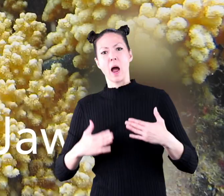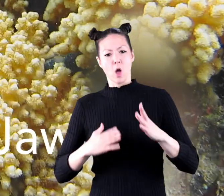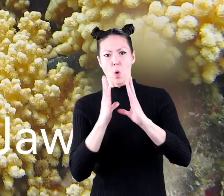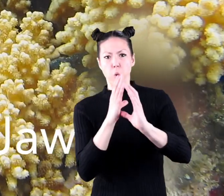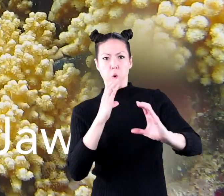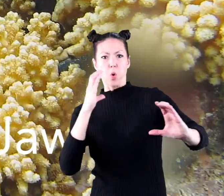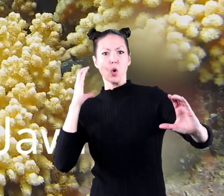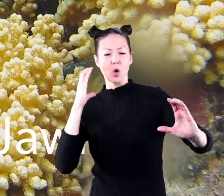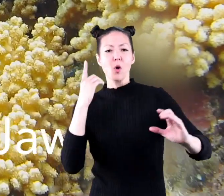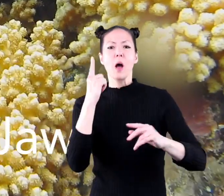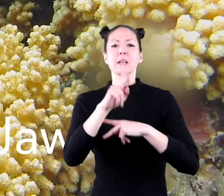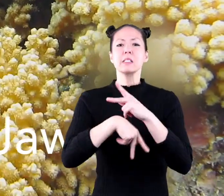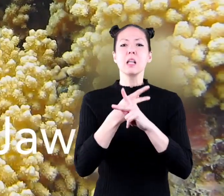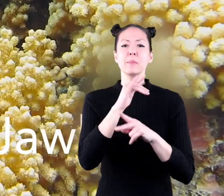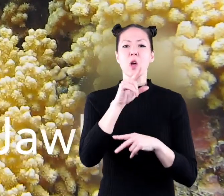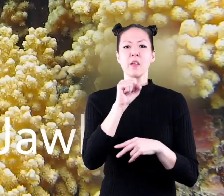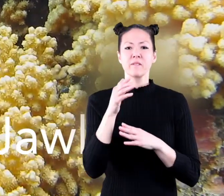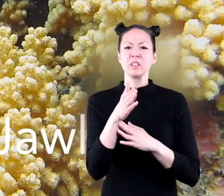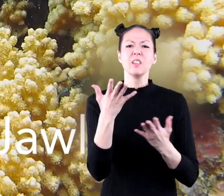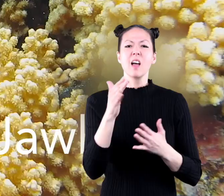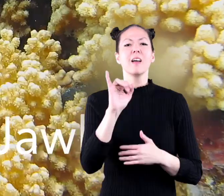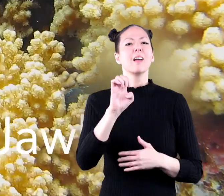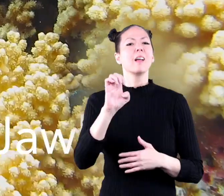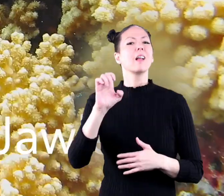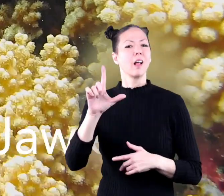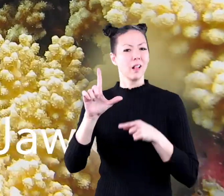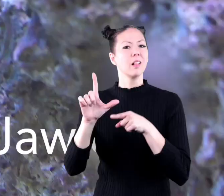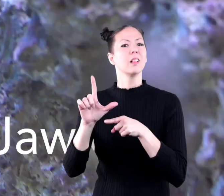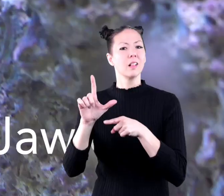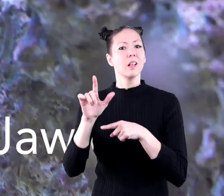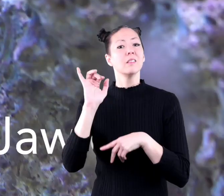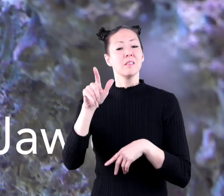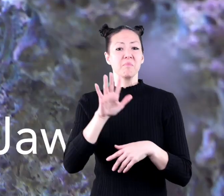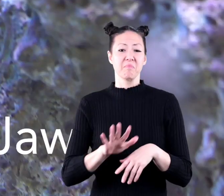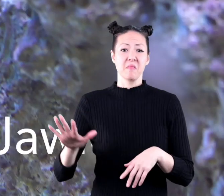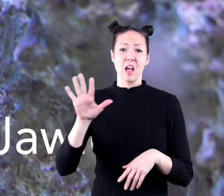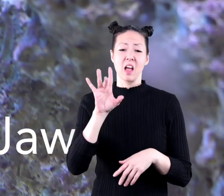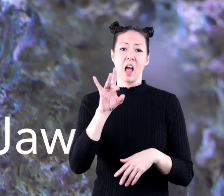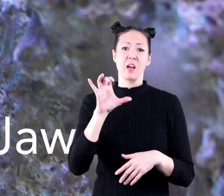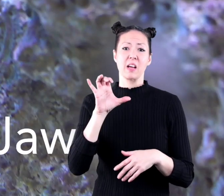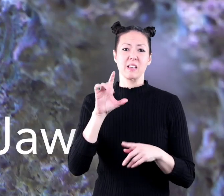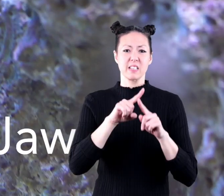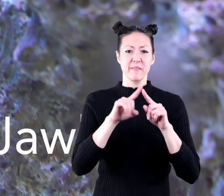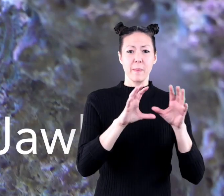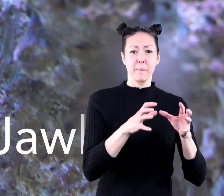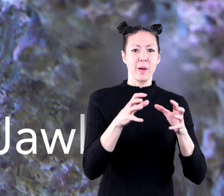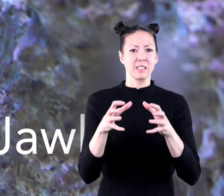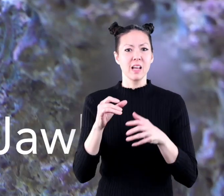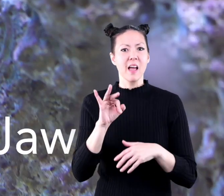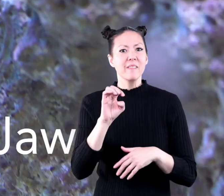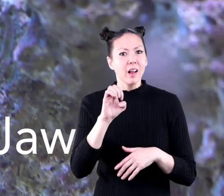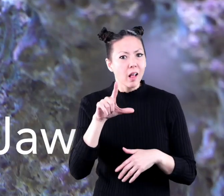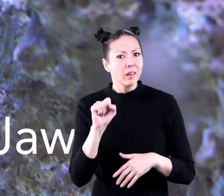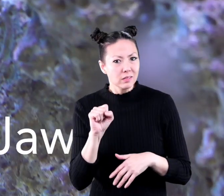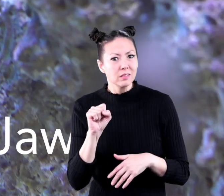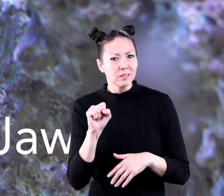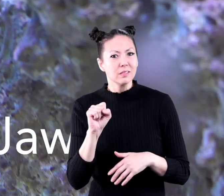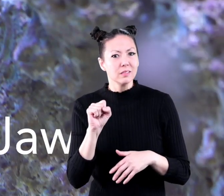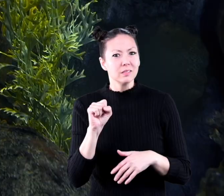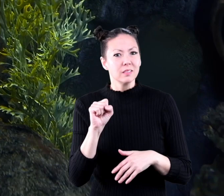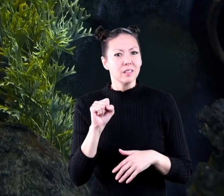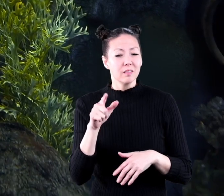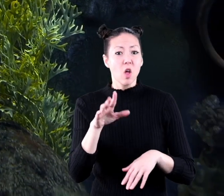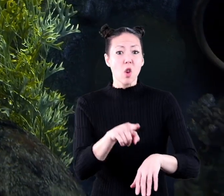one type of jawless fish is called an eel there are about eight hundred species of eels